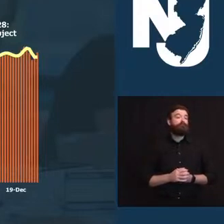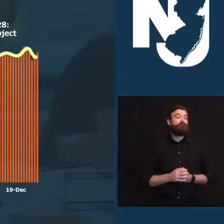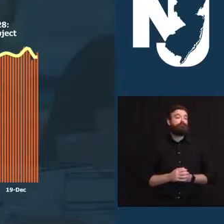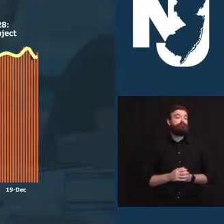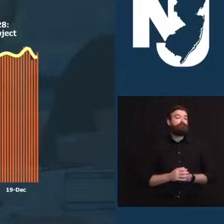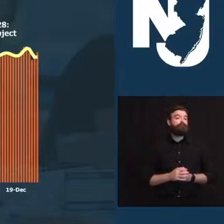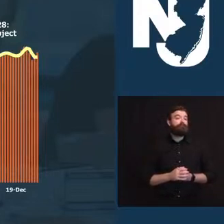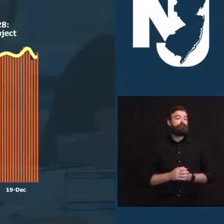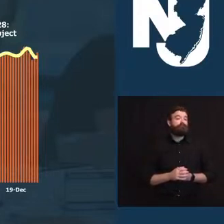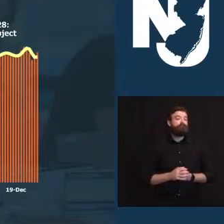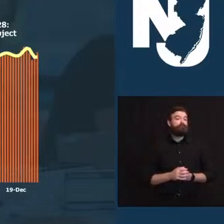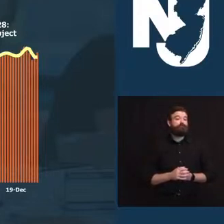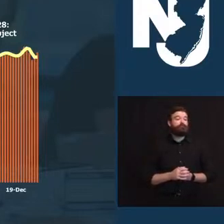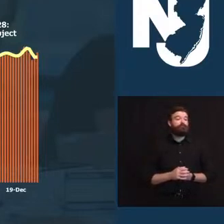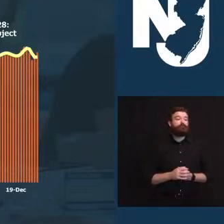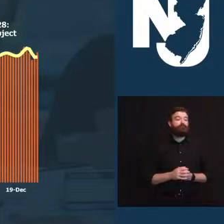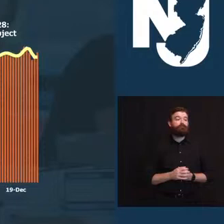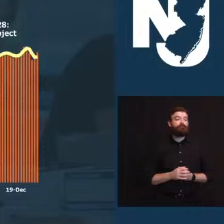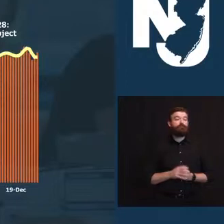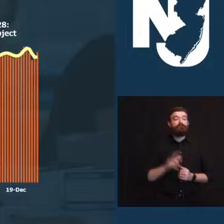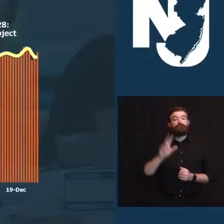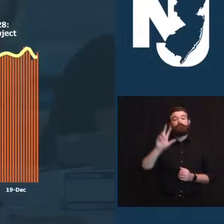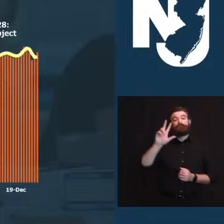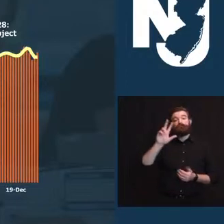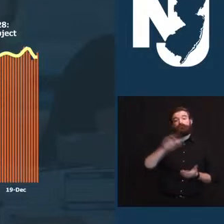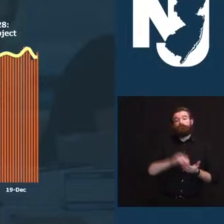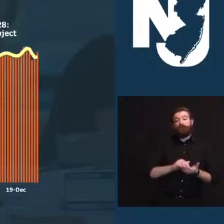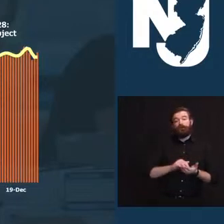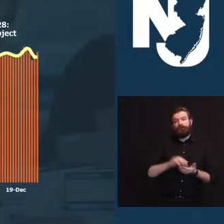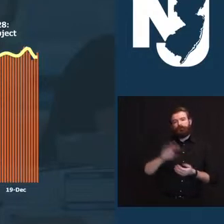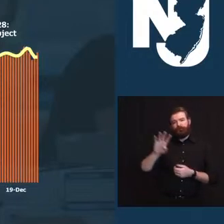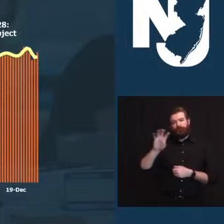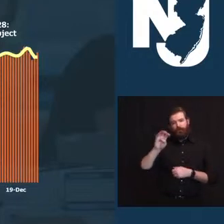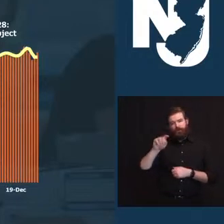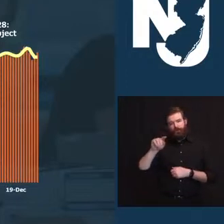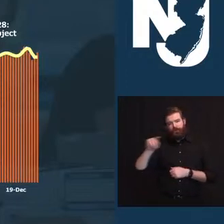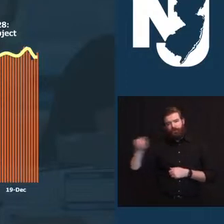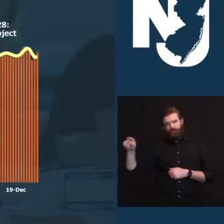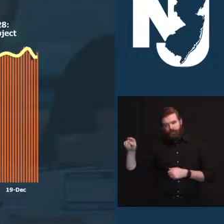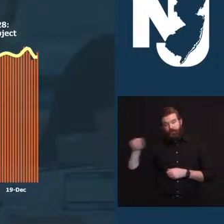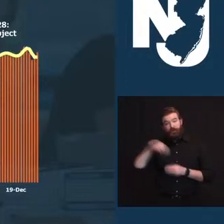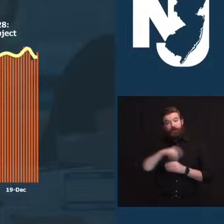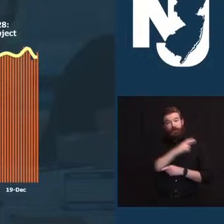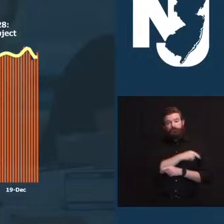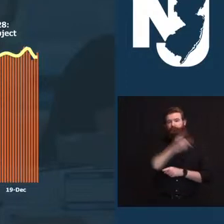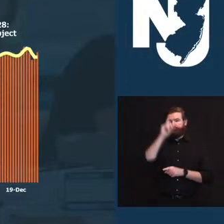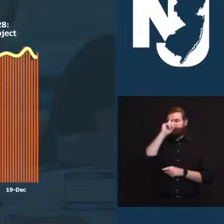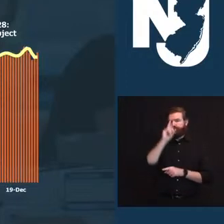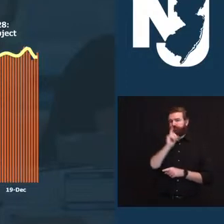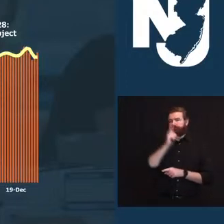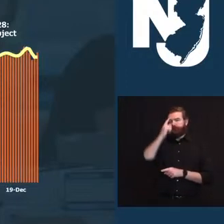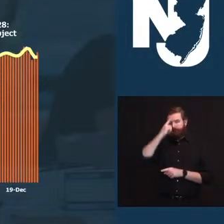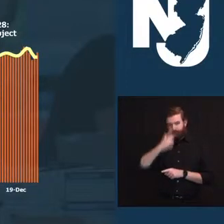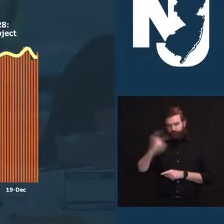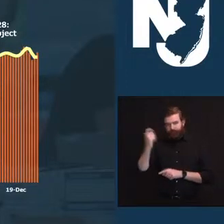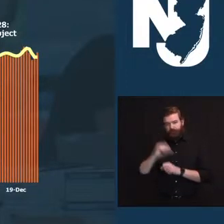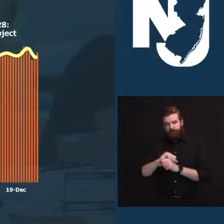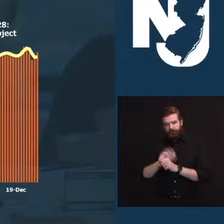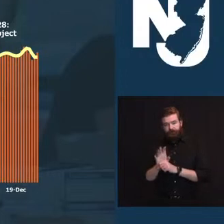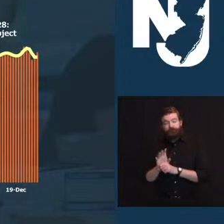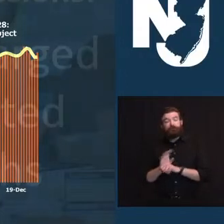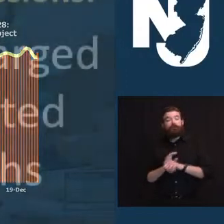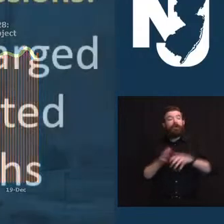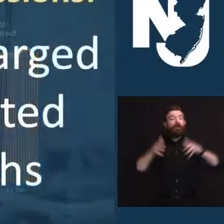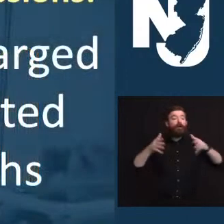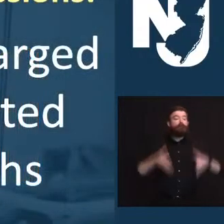known COVID positive, and the balance of 202 are awaiting their confirmed test results. Throughout